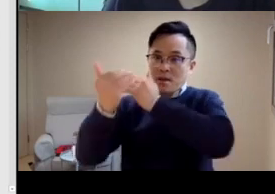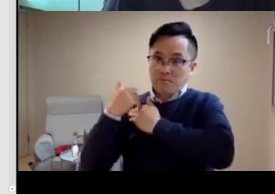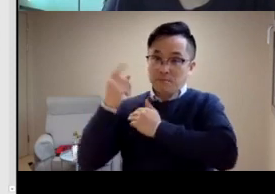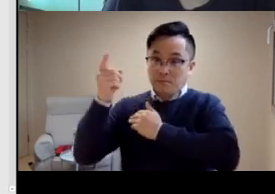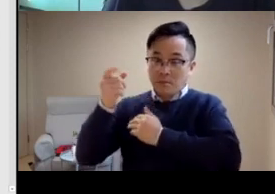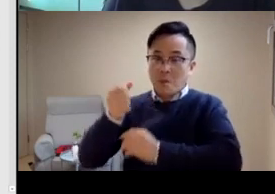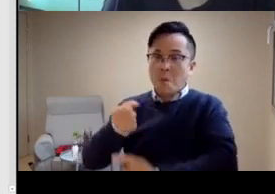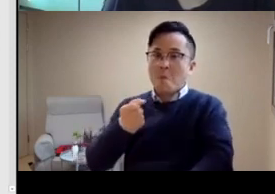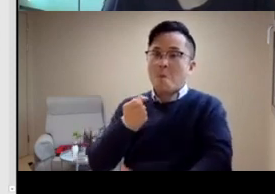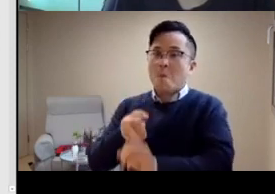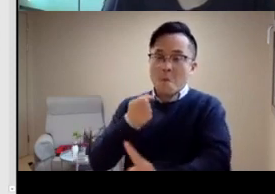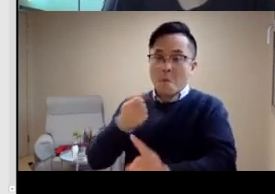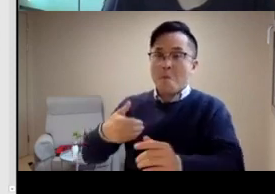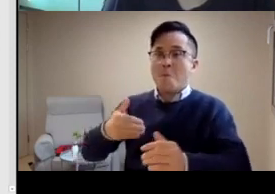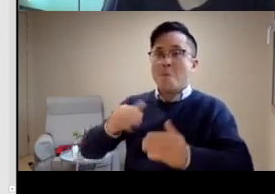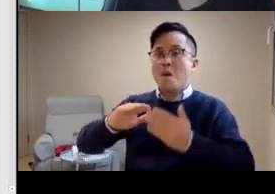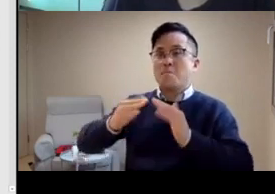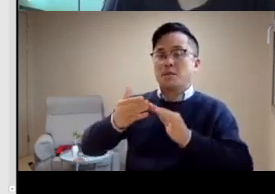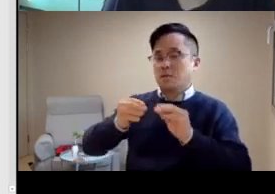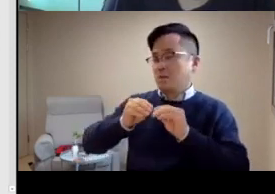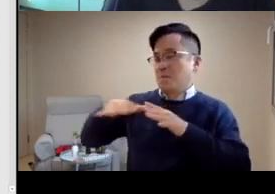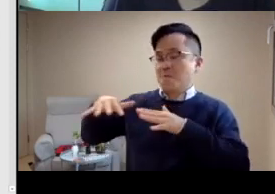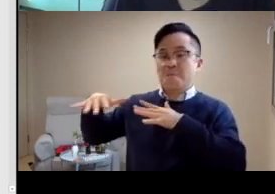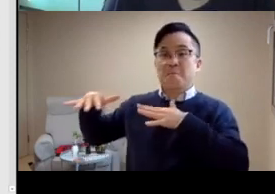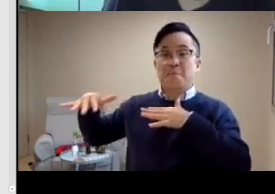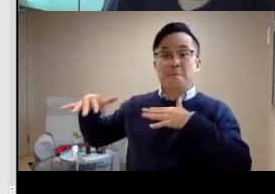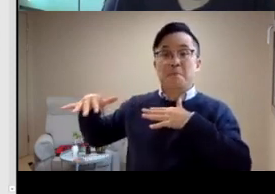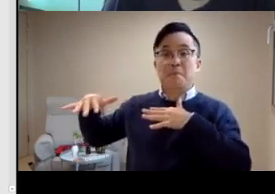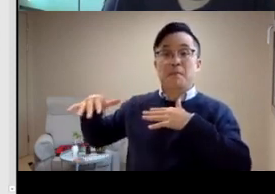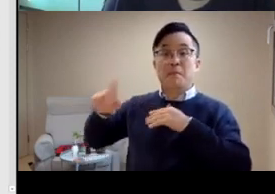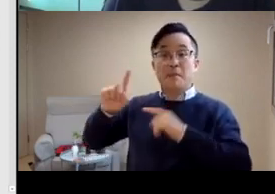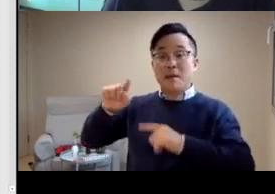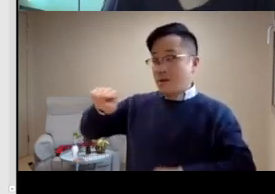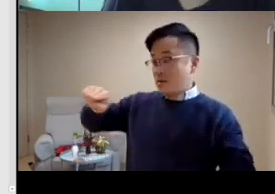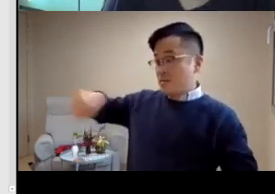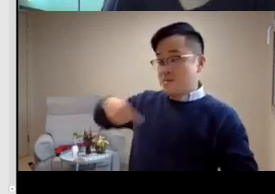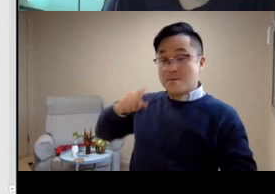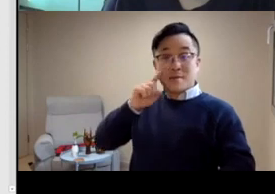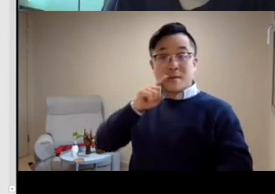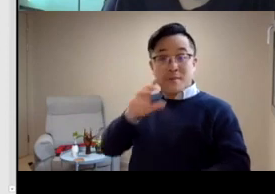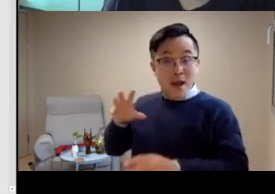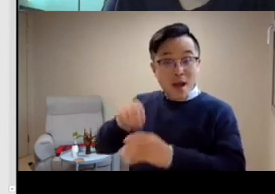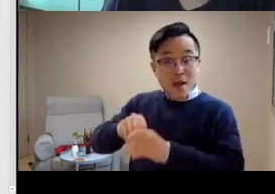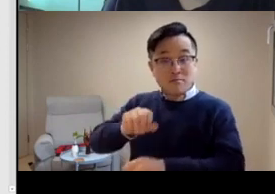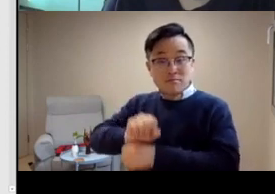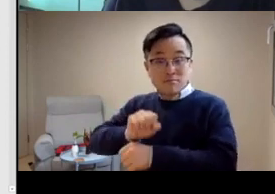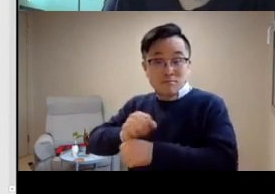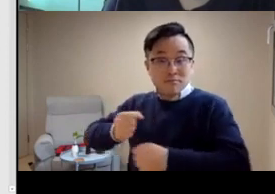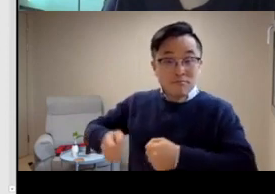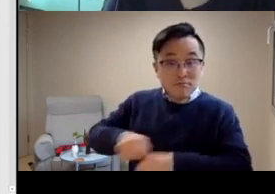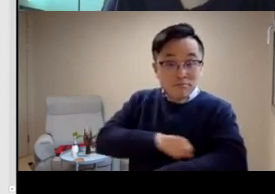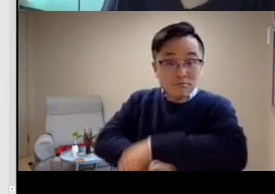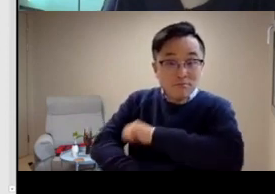government decided to establish a certification program for interpreters. And that was really important.